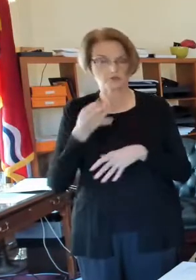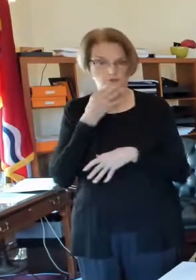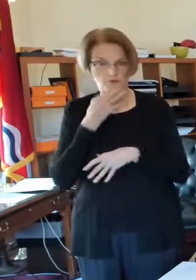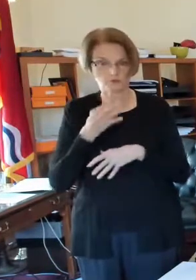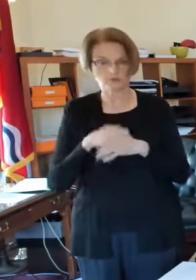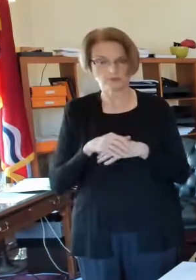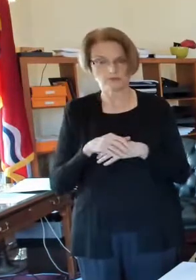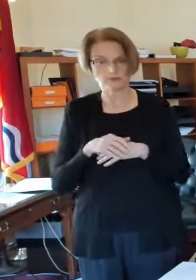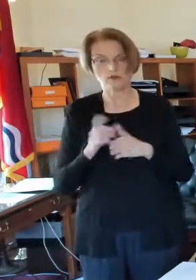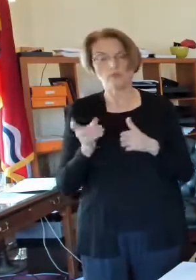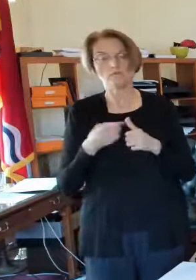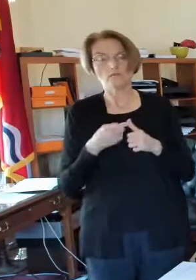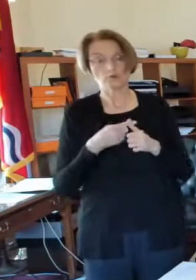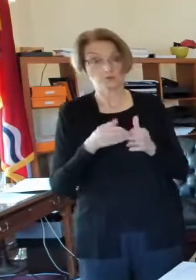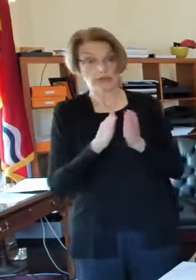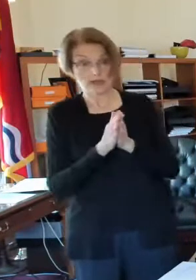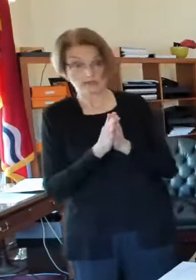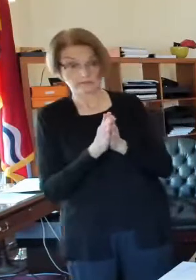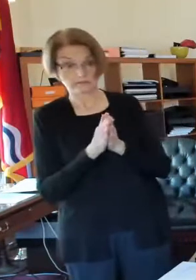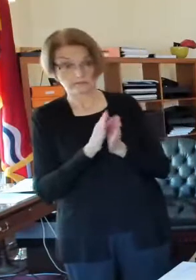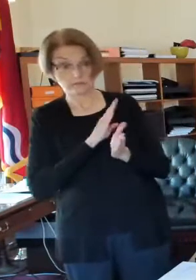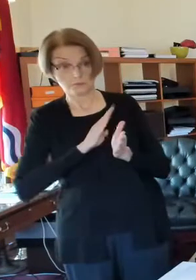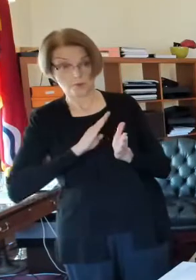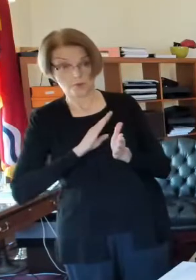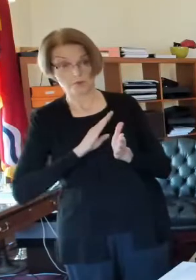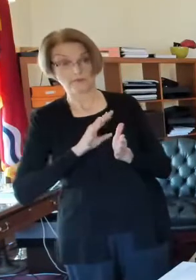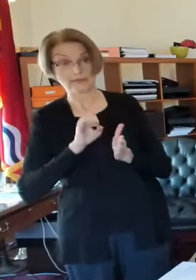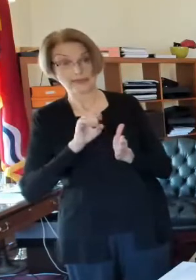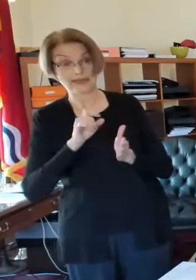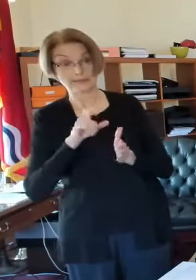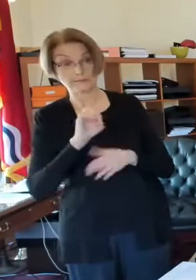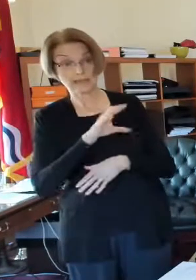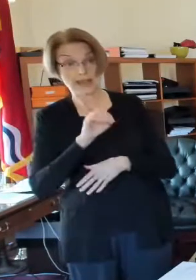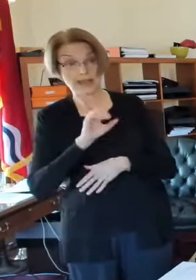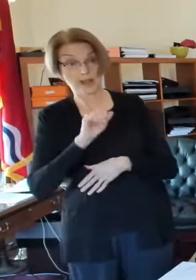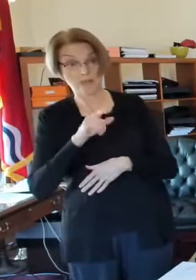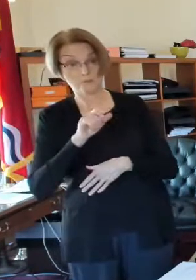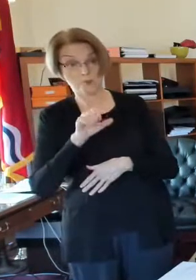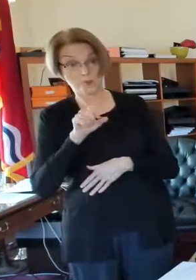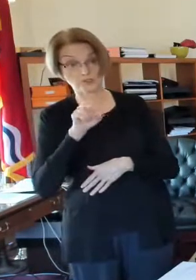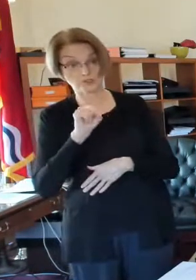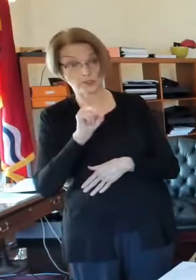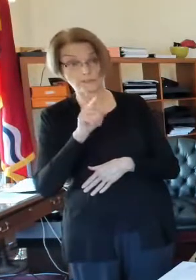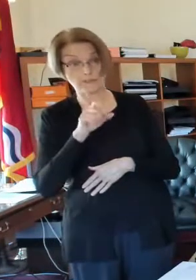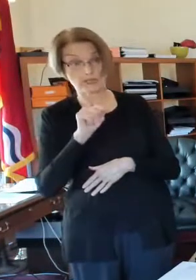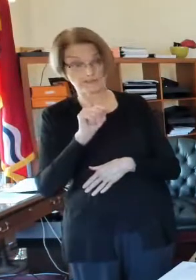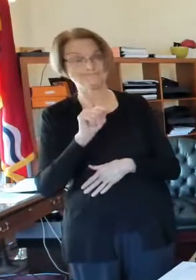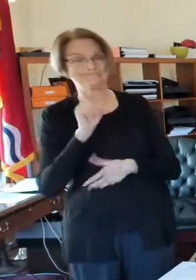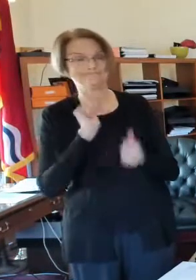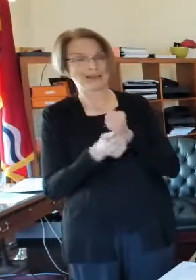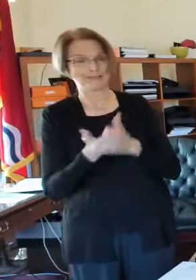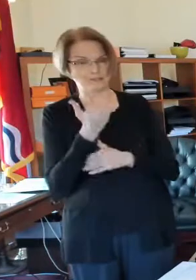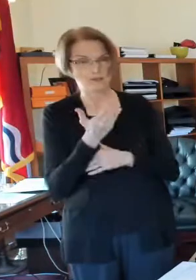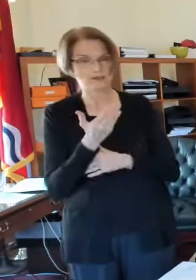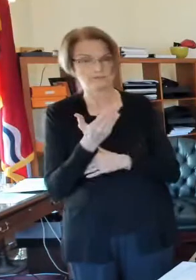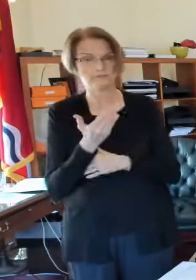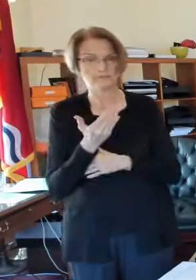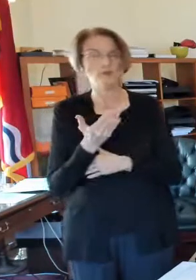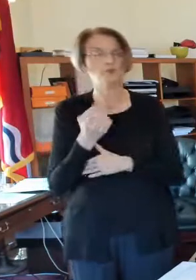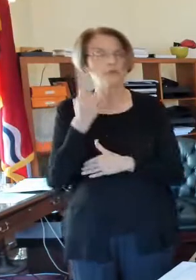Estimate and Apportionment would pass it this morning. So you'll be hearing more about that soon. Cynthia's question has to do with